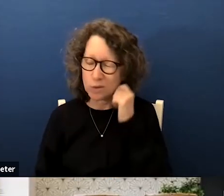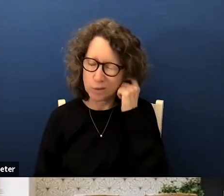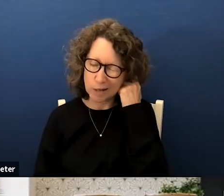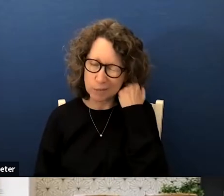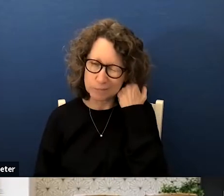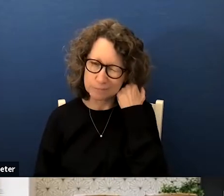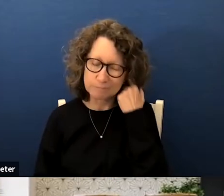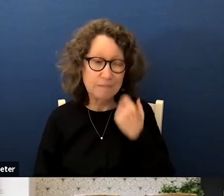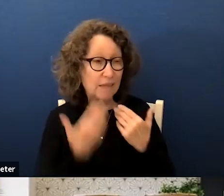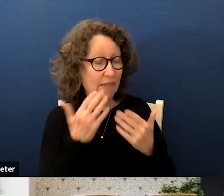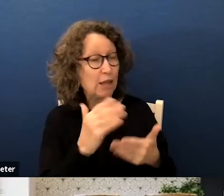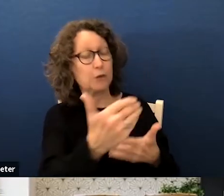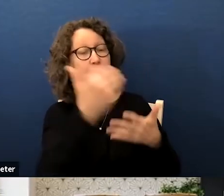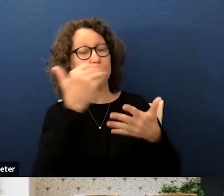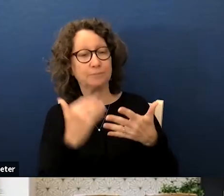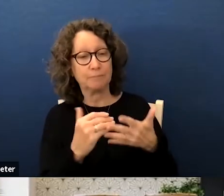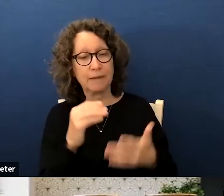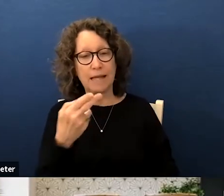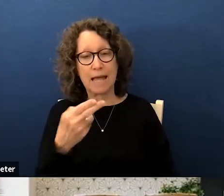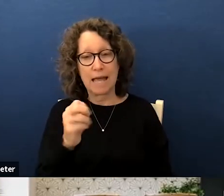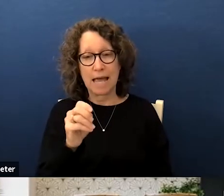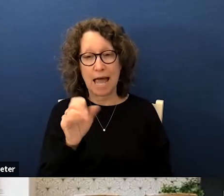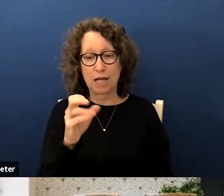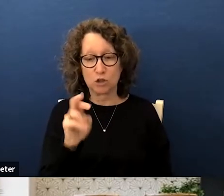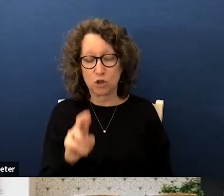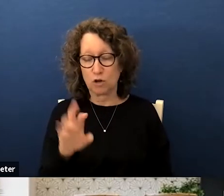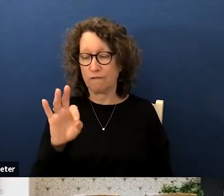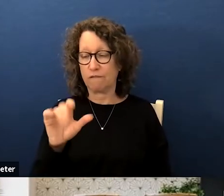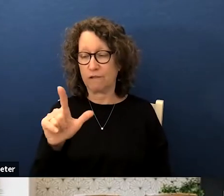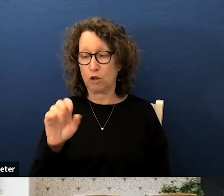thank you the next speaker is hector flores garcia